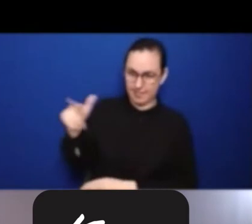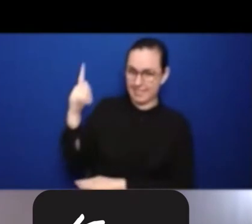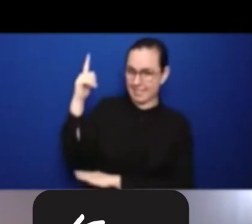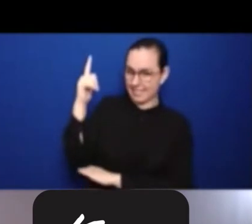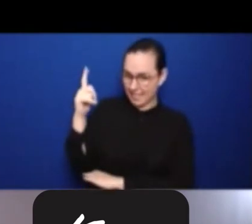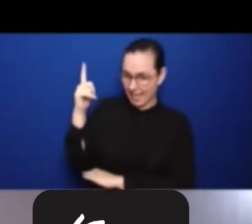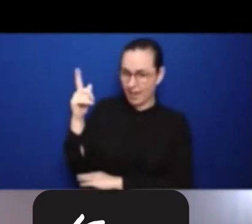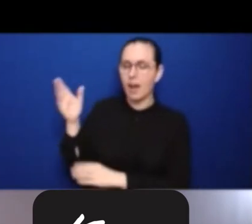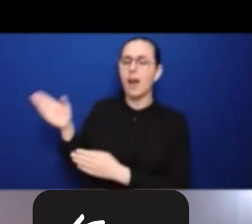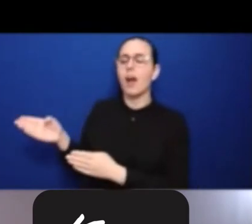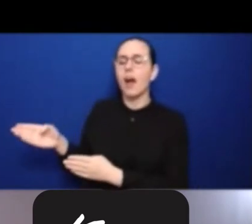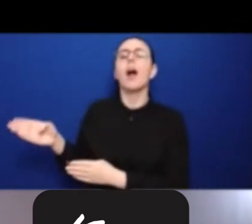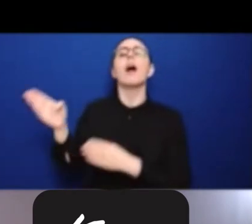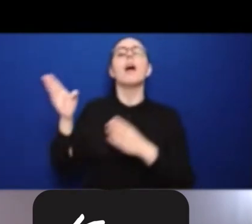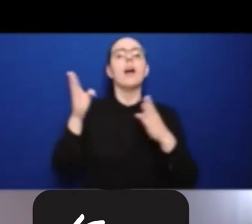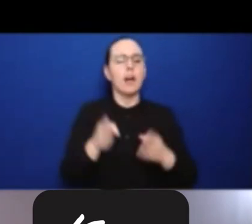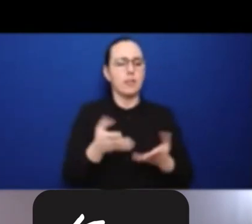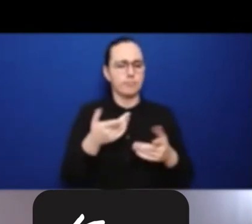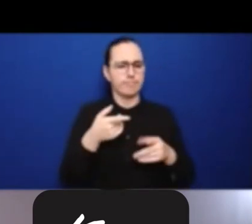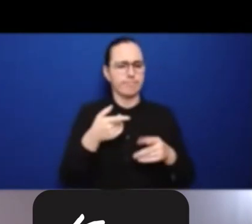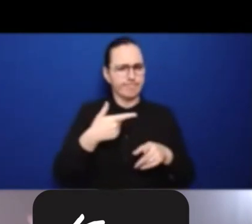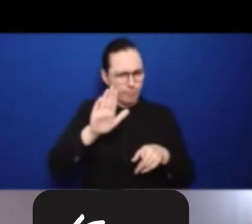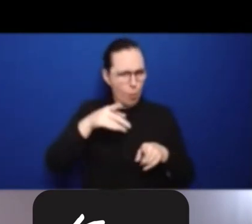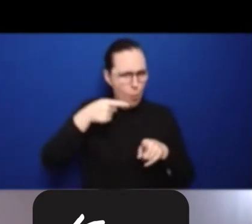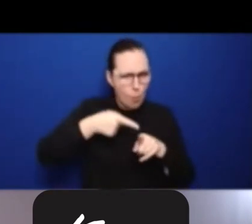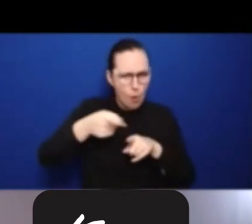excuse me,